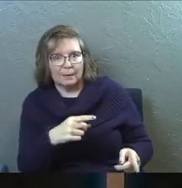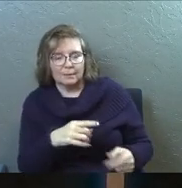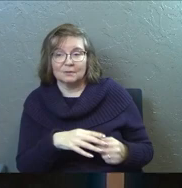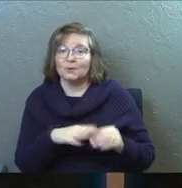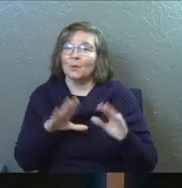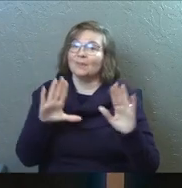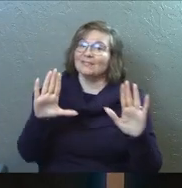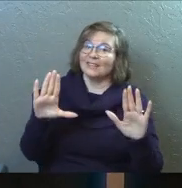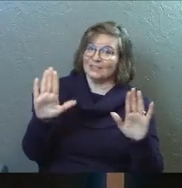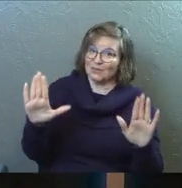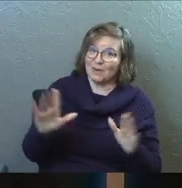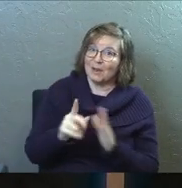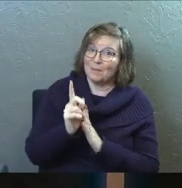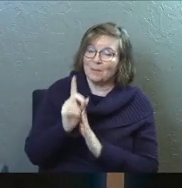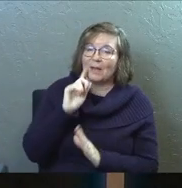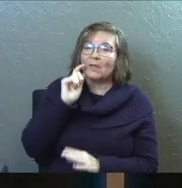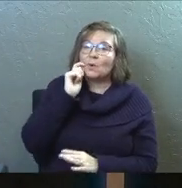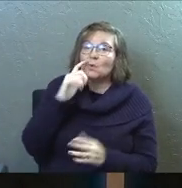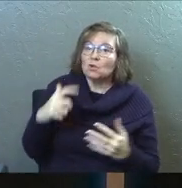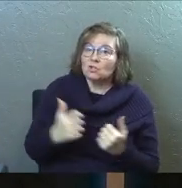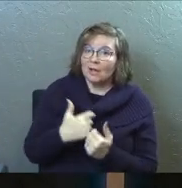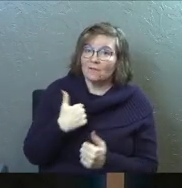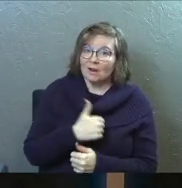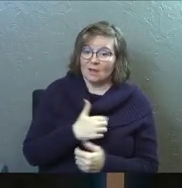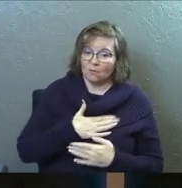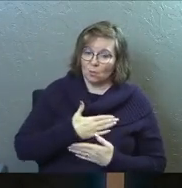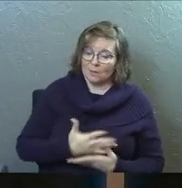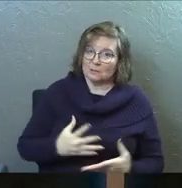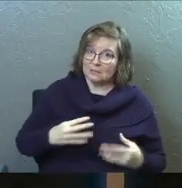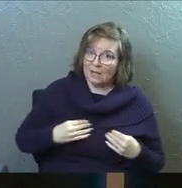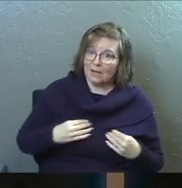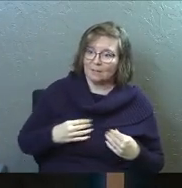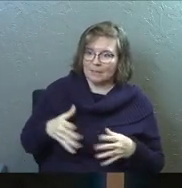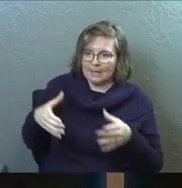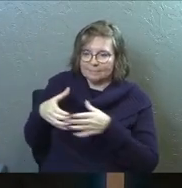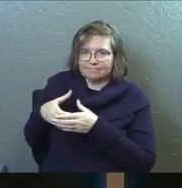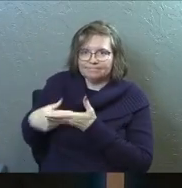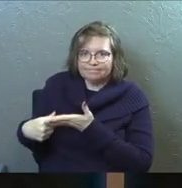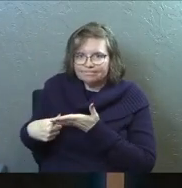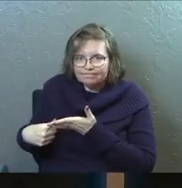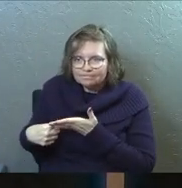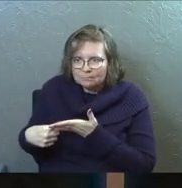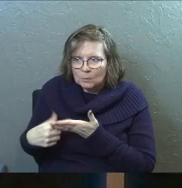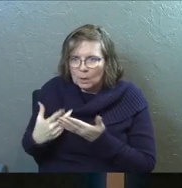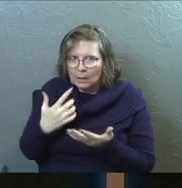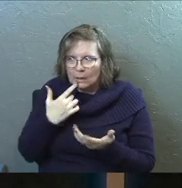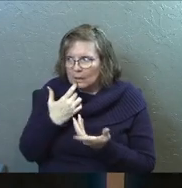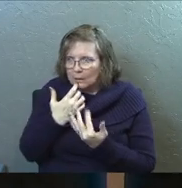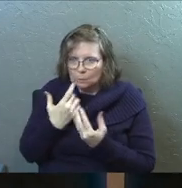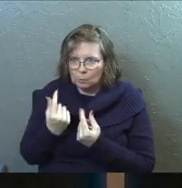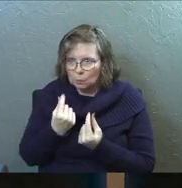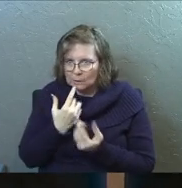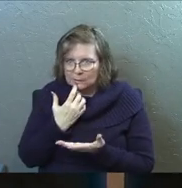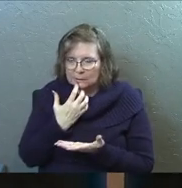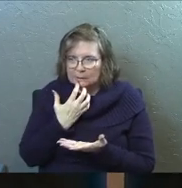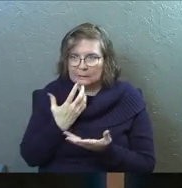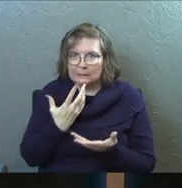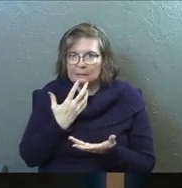moment. And I think, again, a cool challenge for all of us, if we're willing to accept it, they kind of gather together and they're like, what do we do?